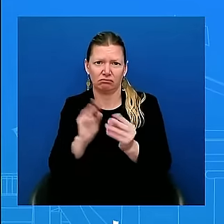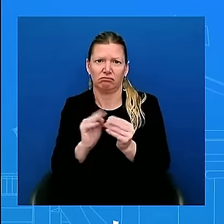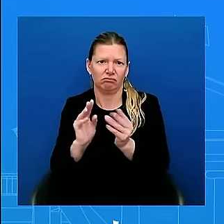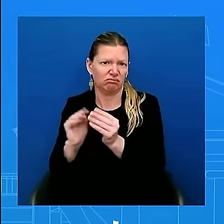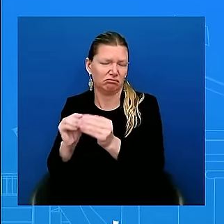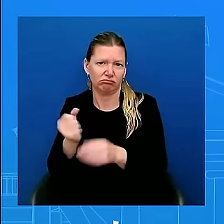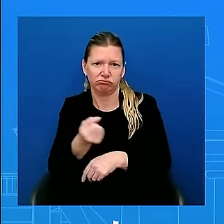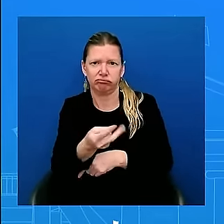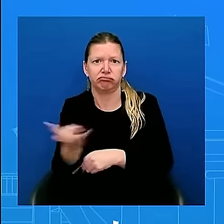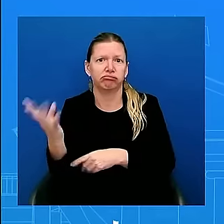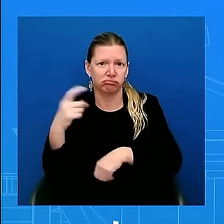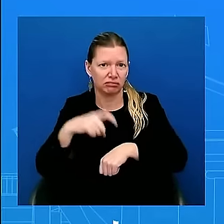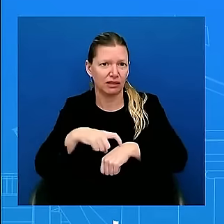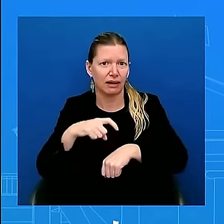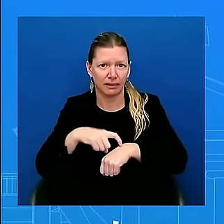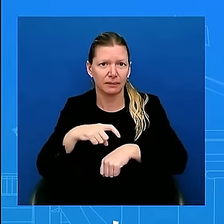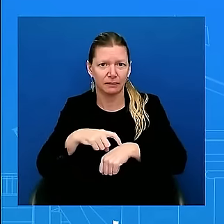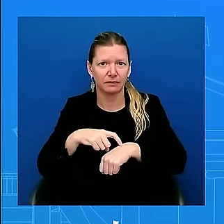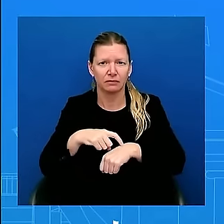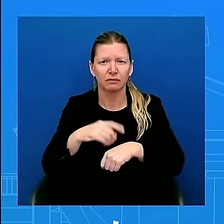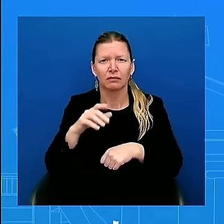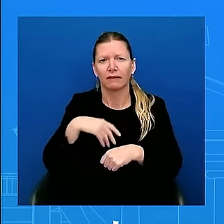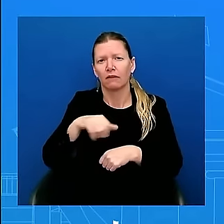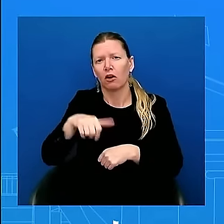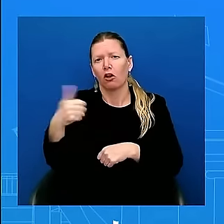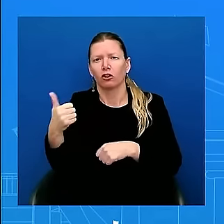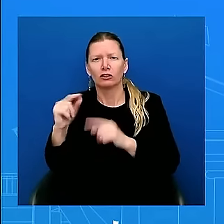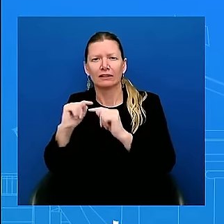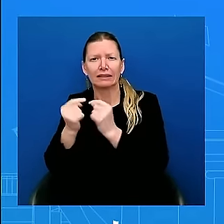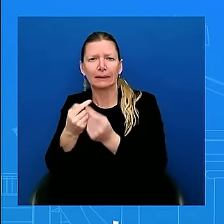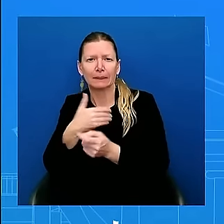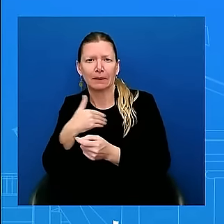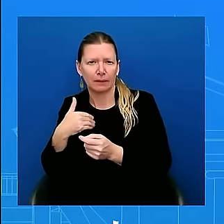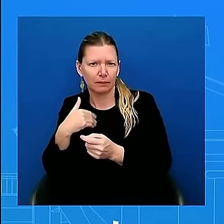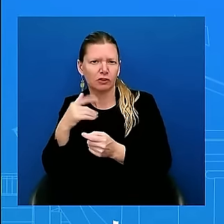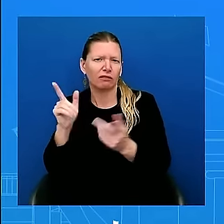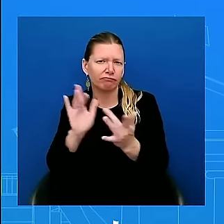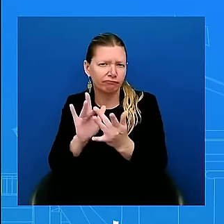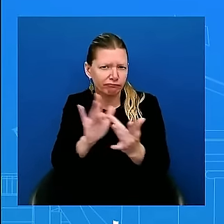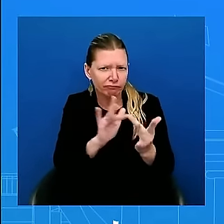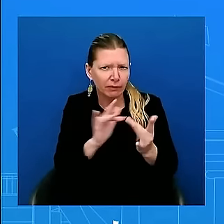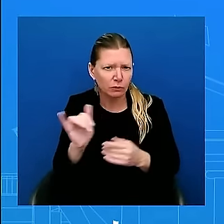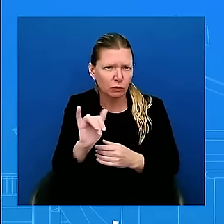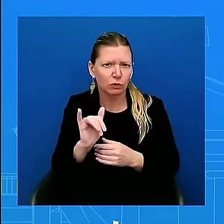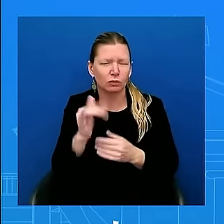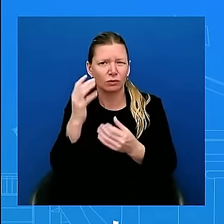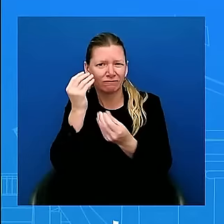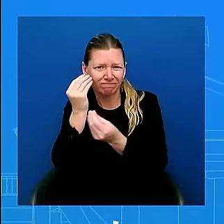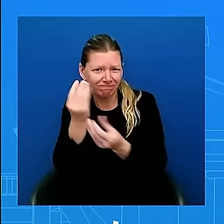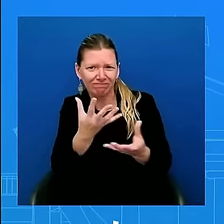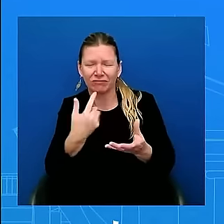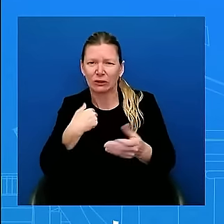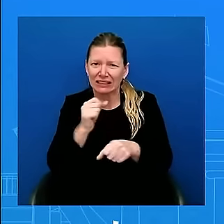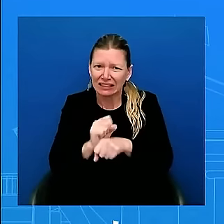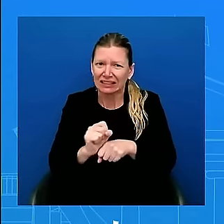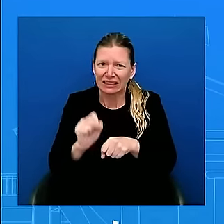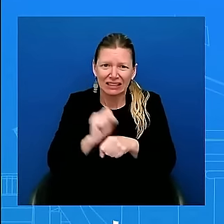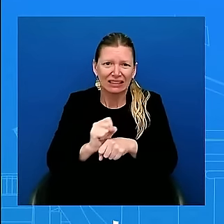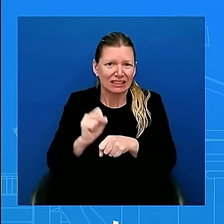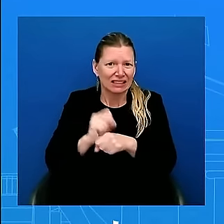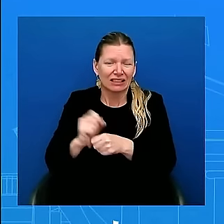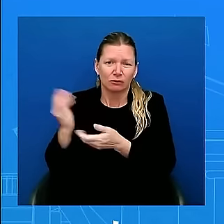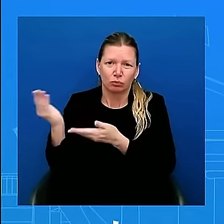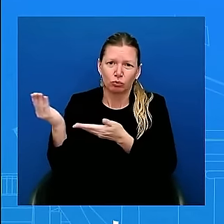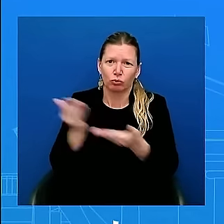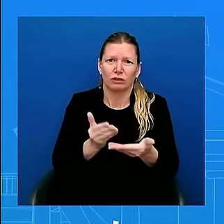their loved ones home. Just quickly, before we go to questions, a quick word on Venezuela. We support the peaceful